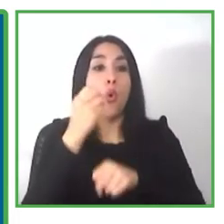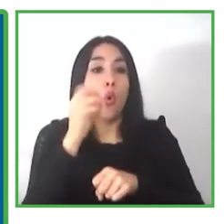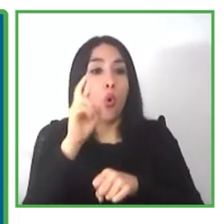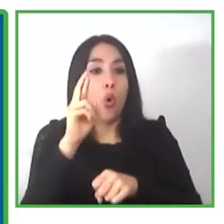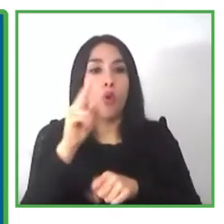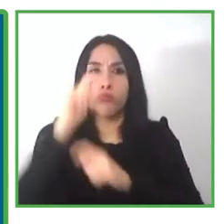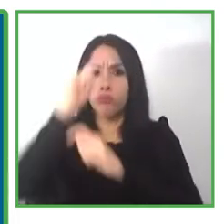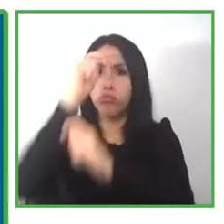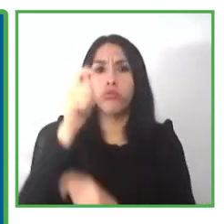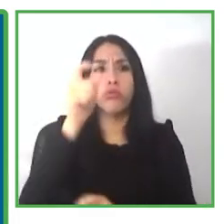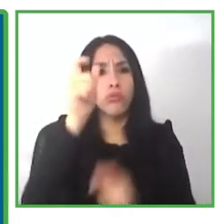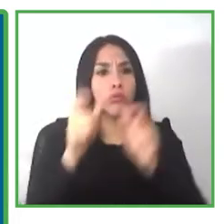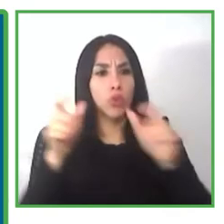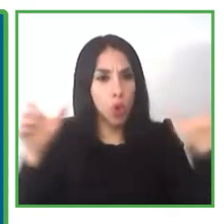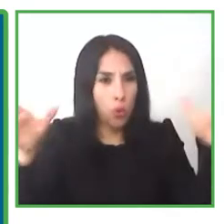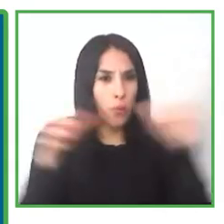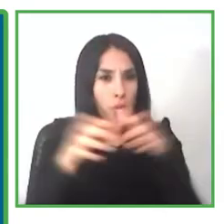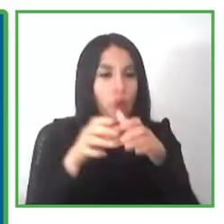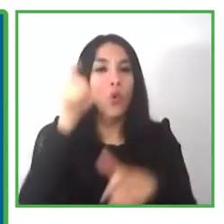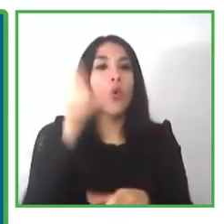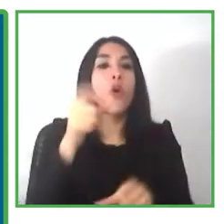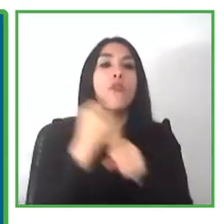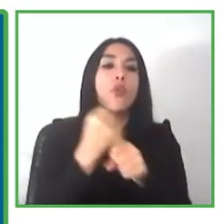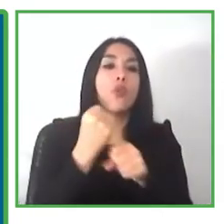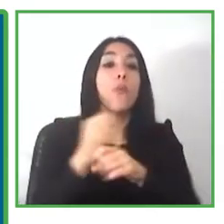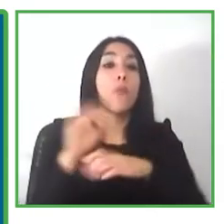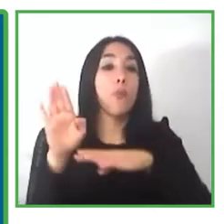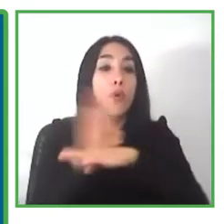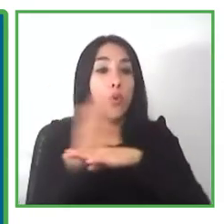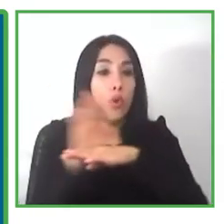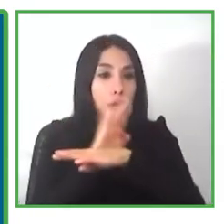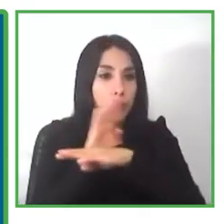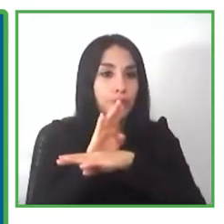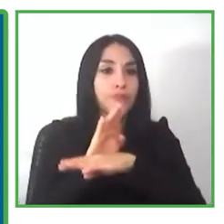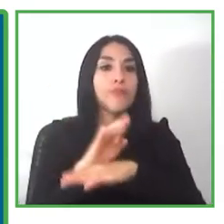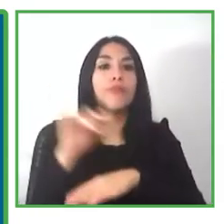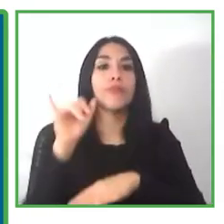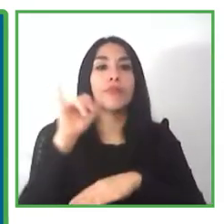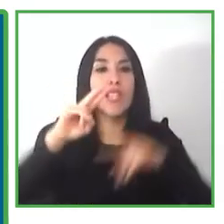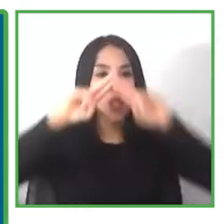skills of people they work with national multinational companies